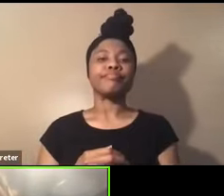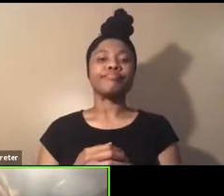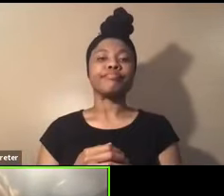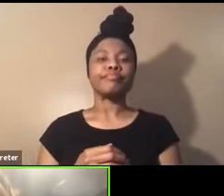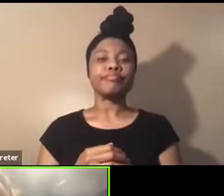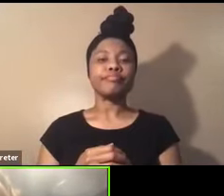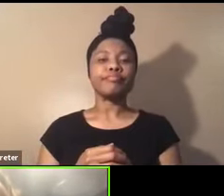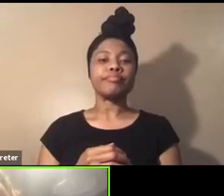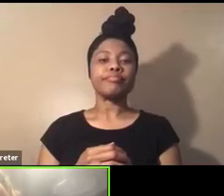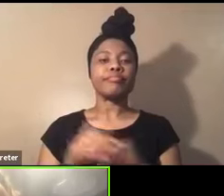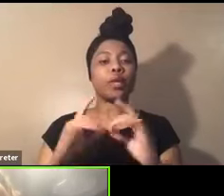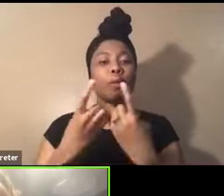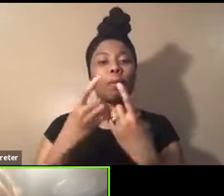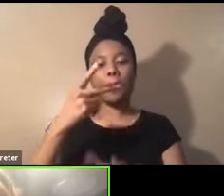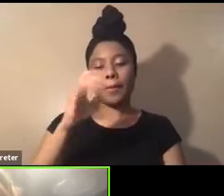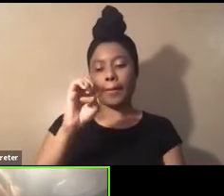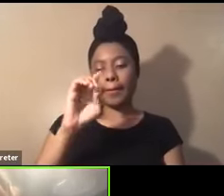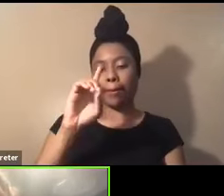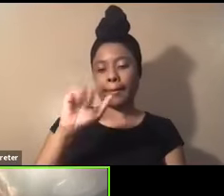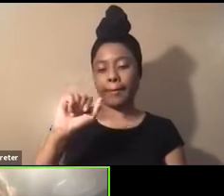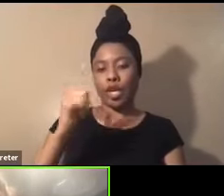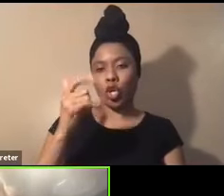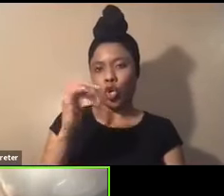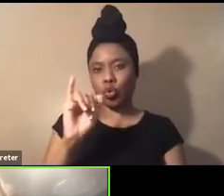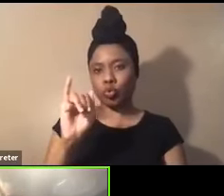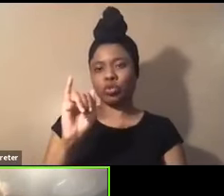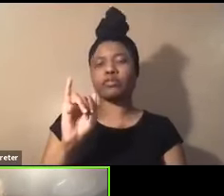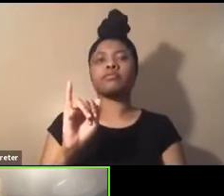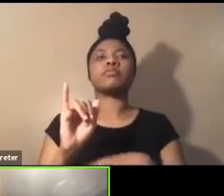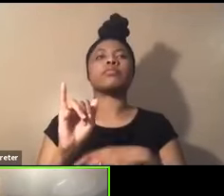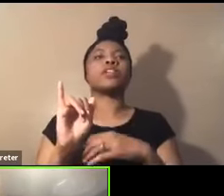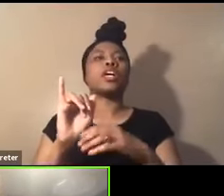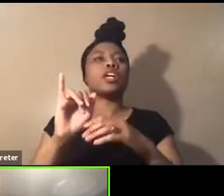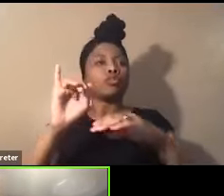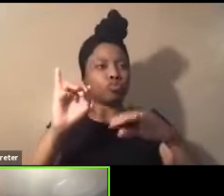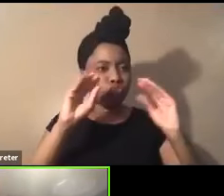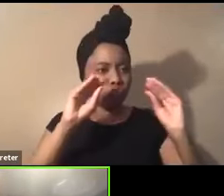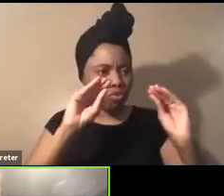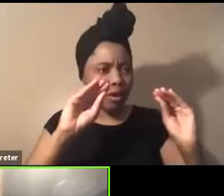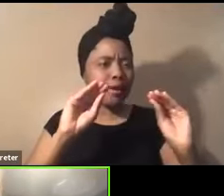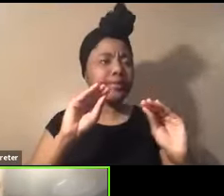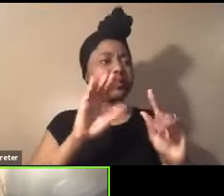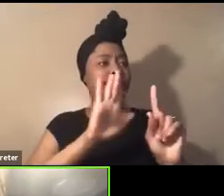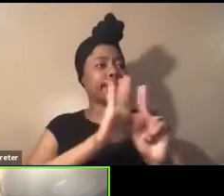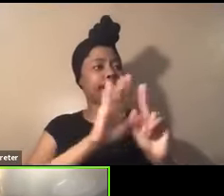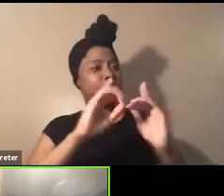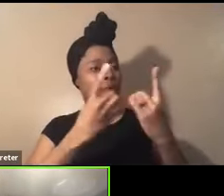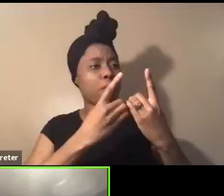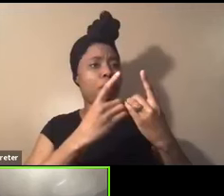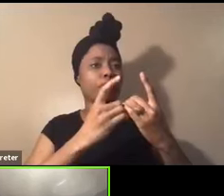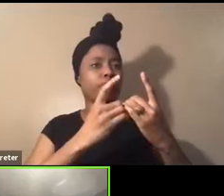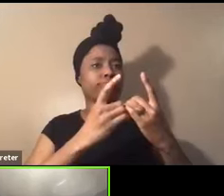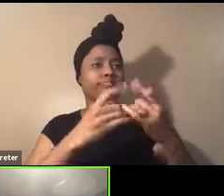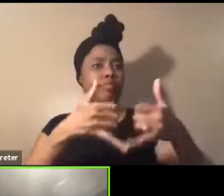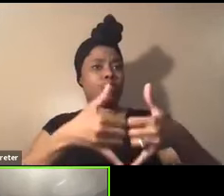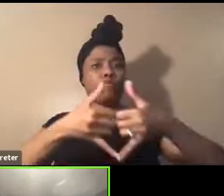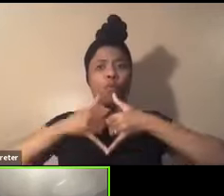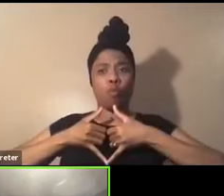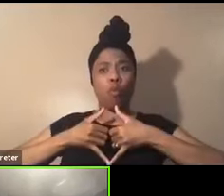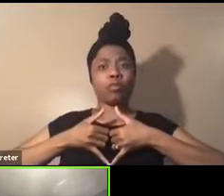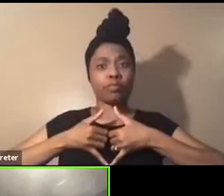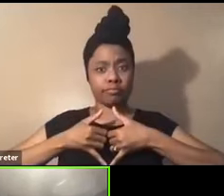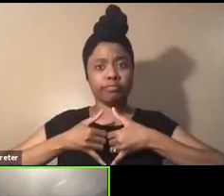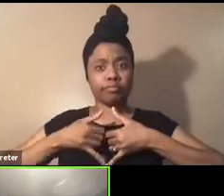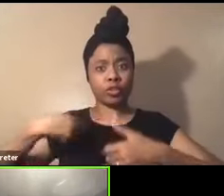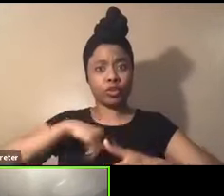pedagogy, pedagogy and instruction, their department nominated us for a national award that we received,